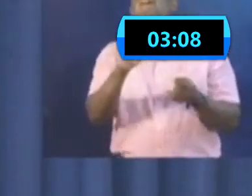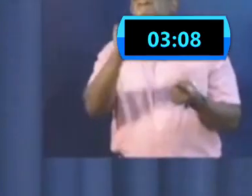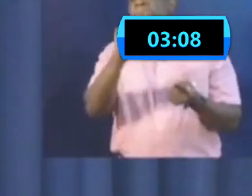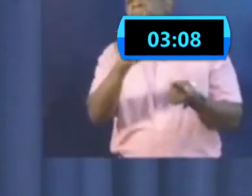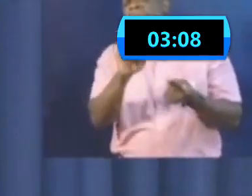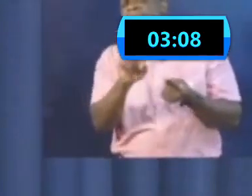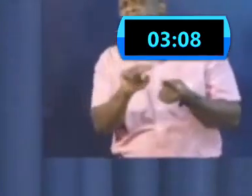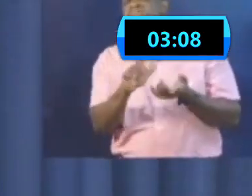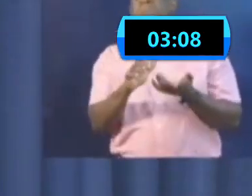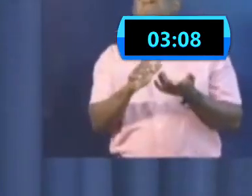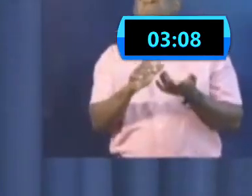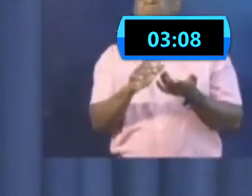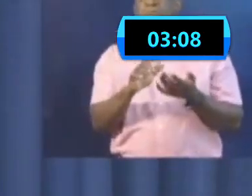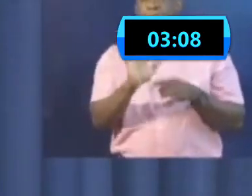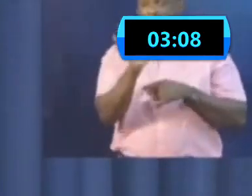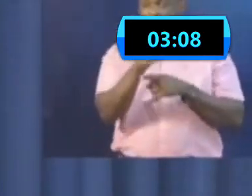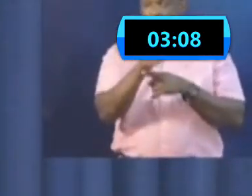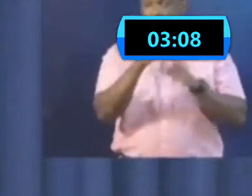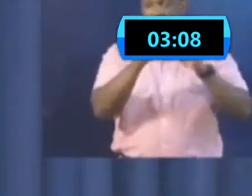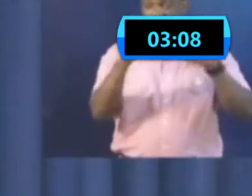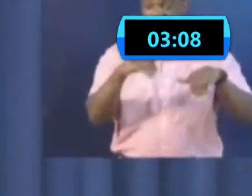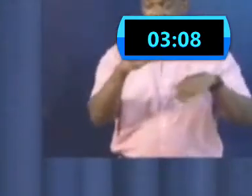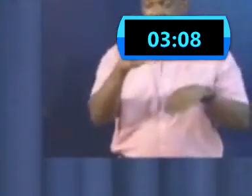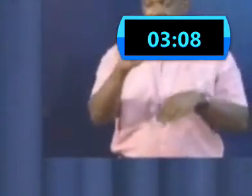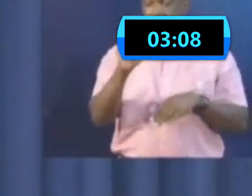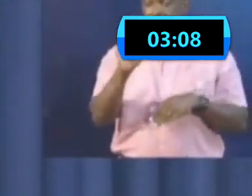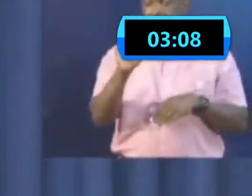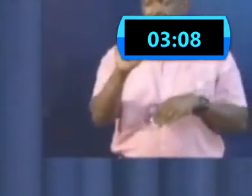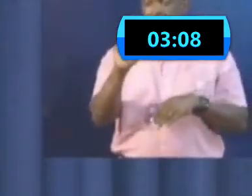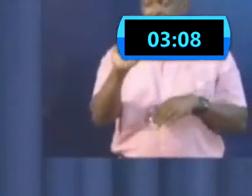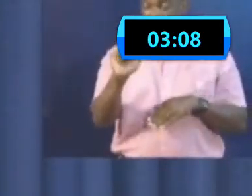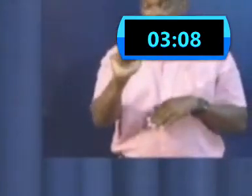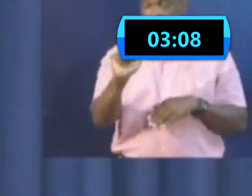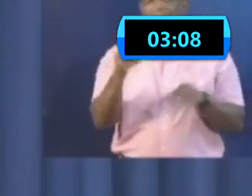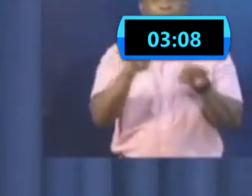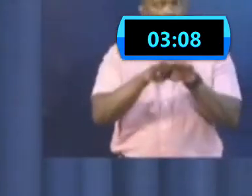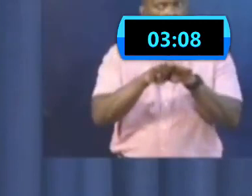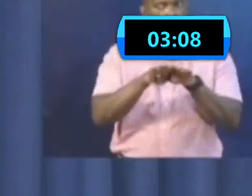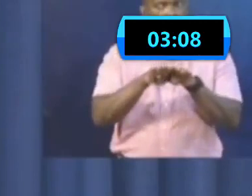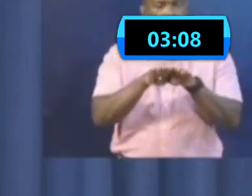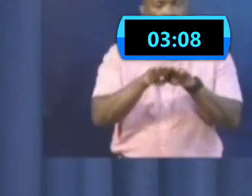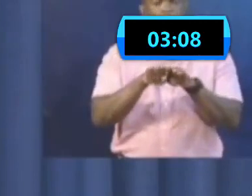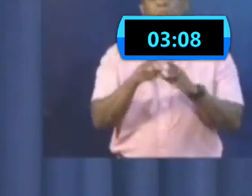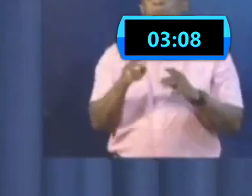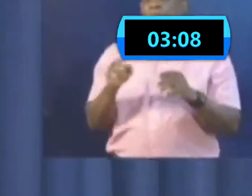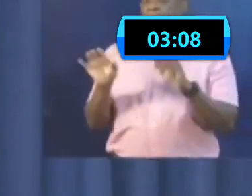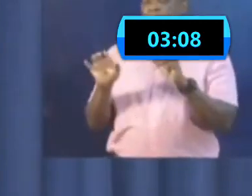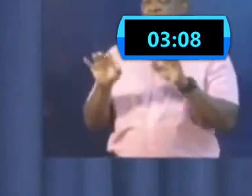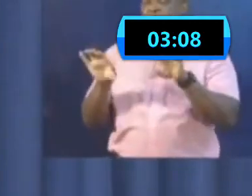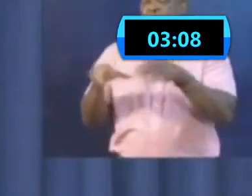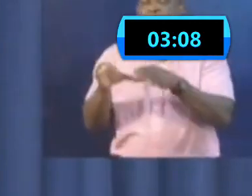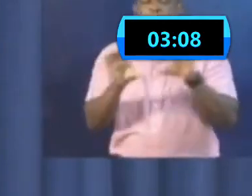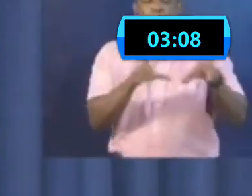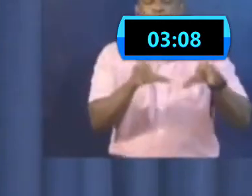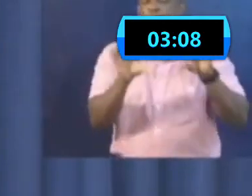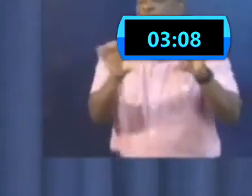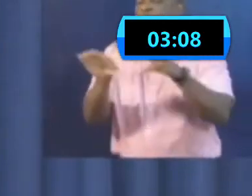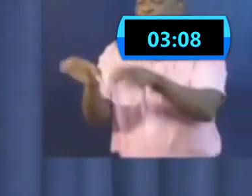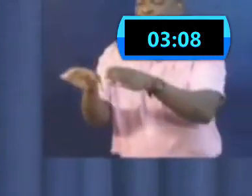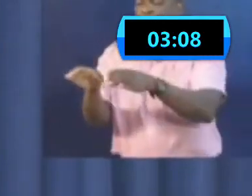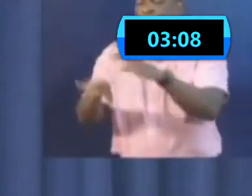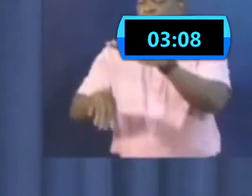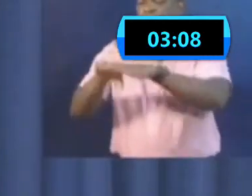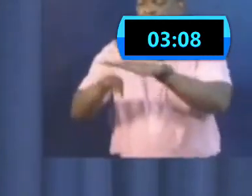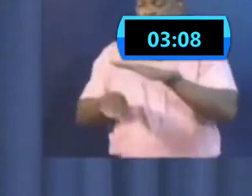Cinemas will remain closed. Congregation of personnel will remain at five. Weddings, funerals,